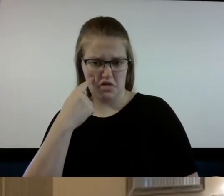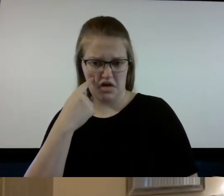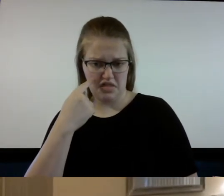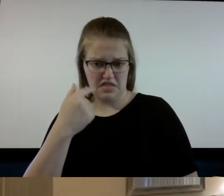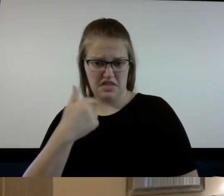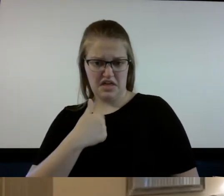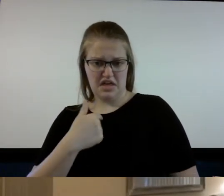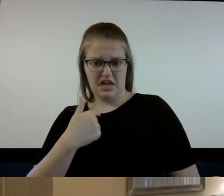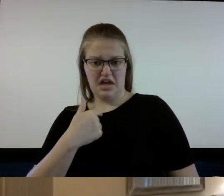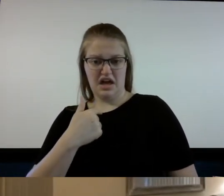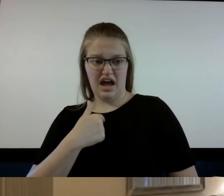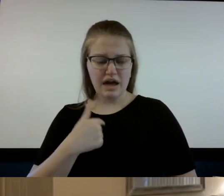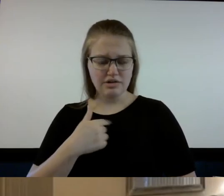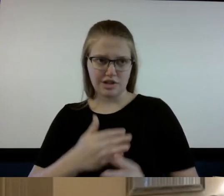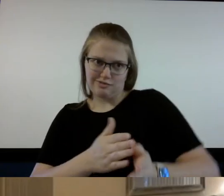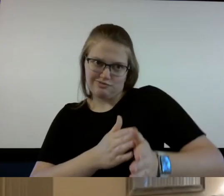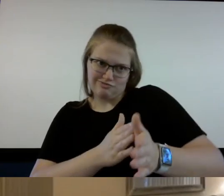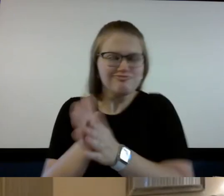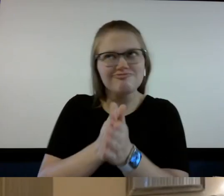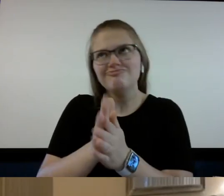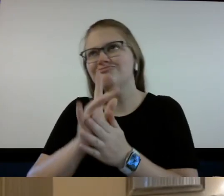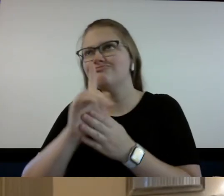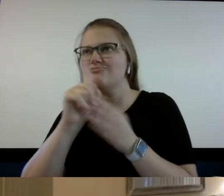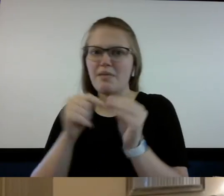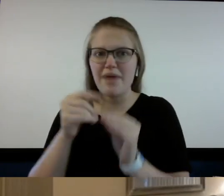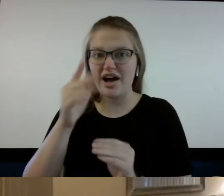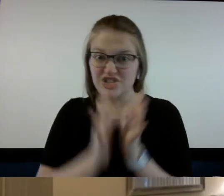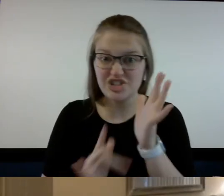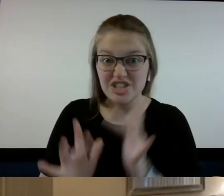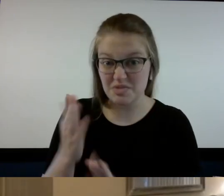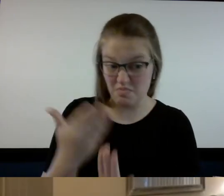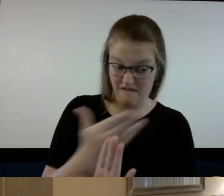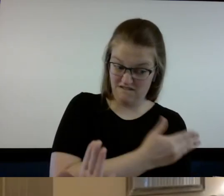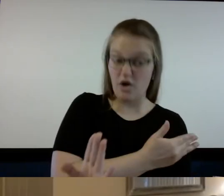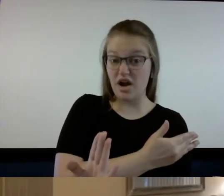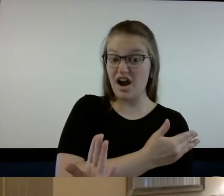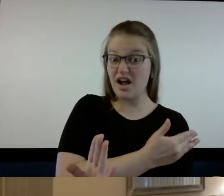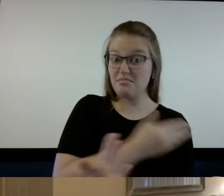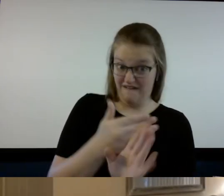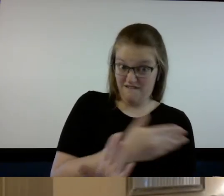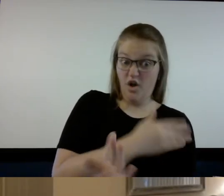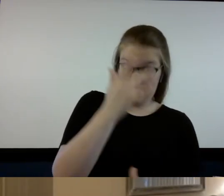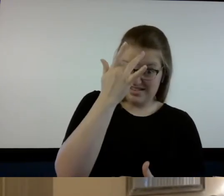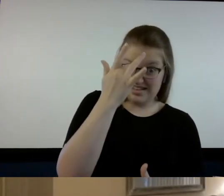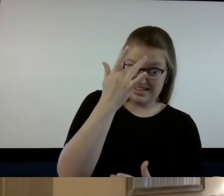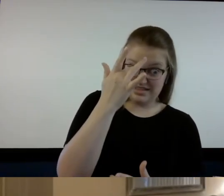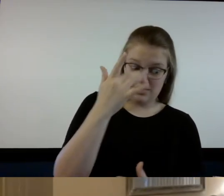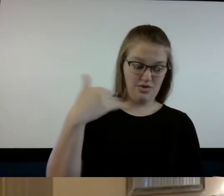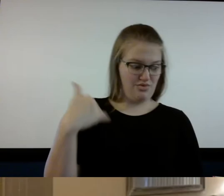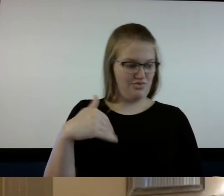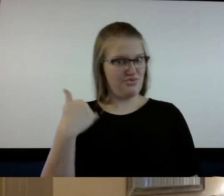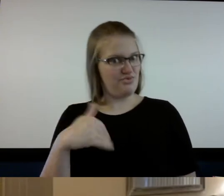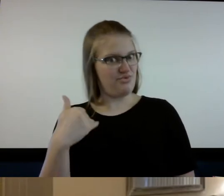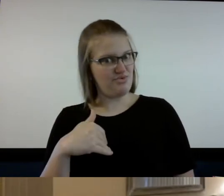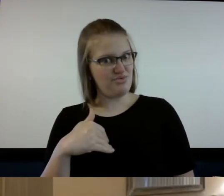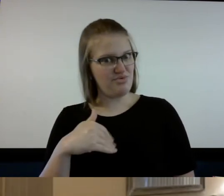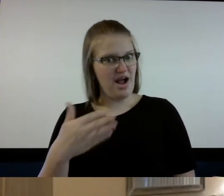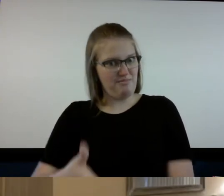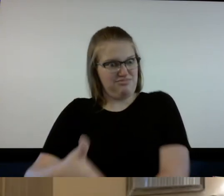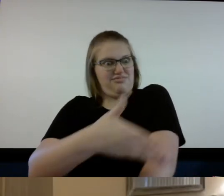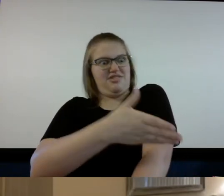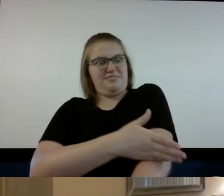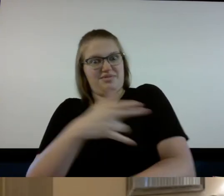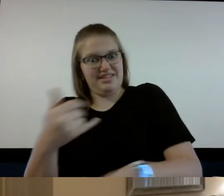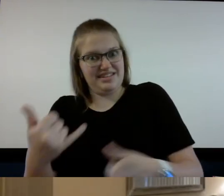passionate about Jesus Christ before you ain't seen nothing yet I'm looking